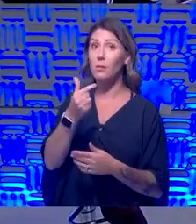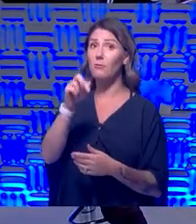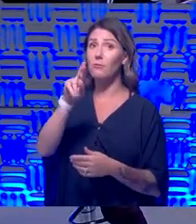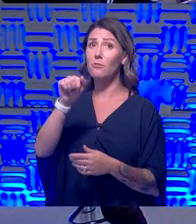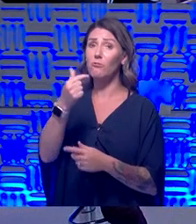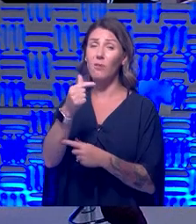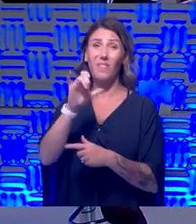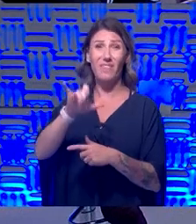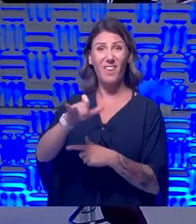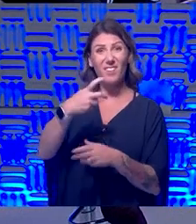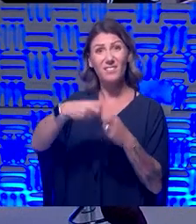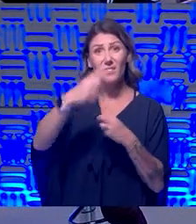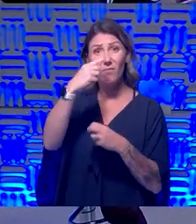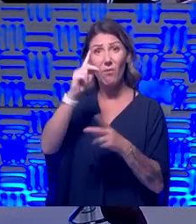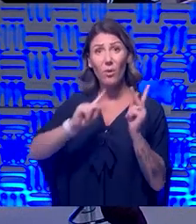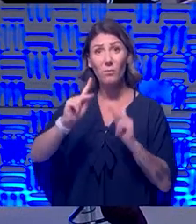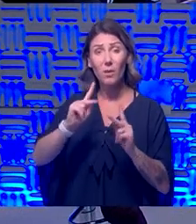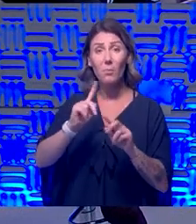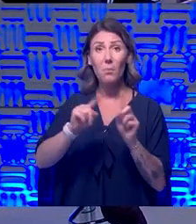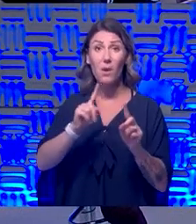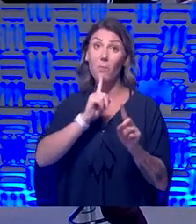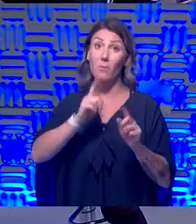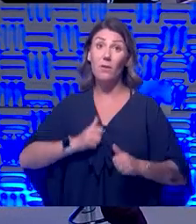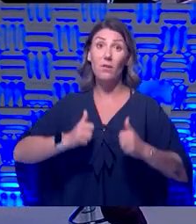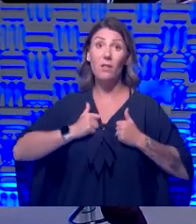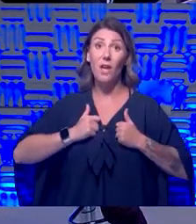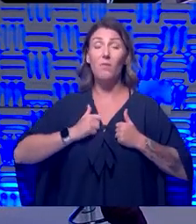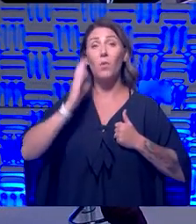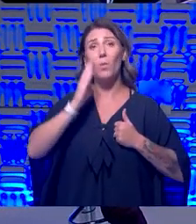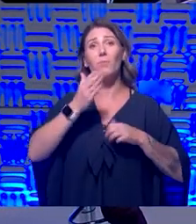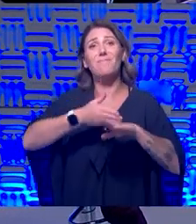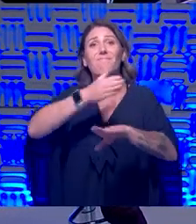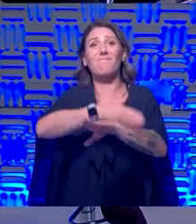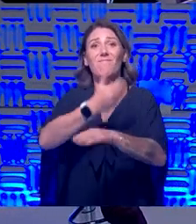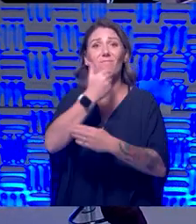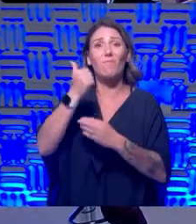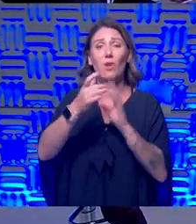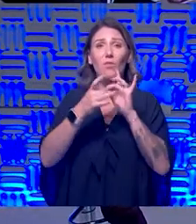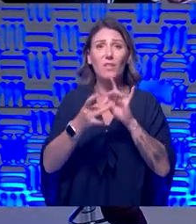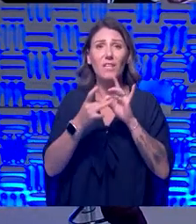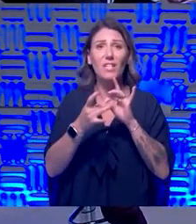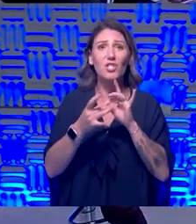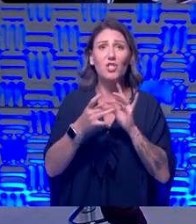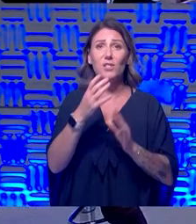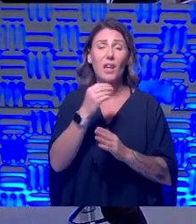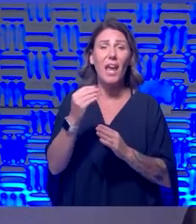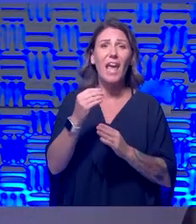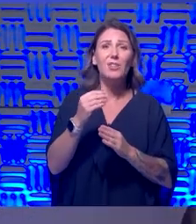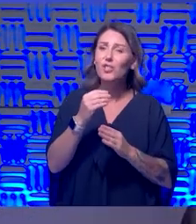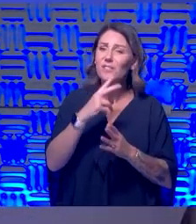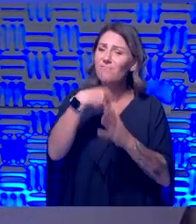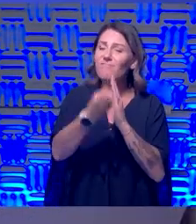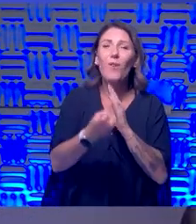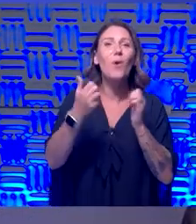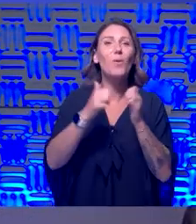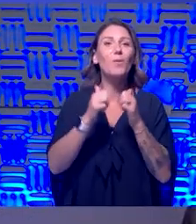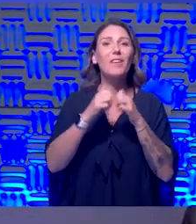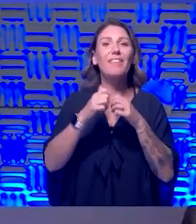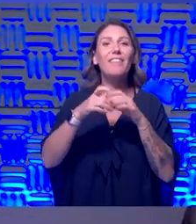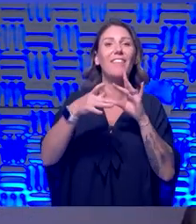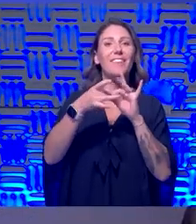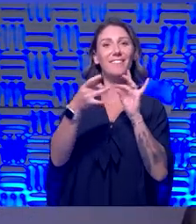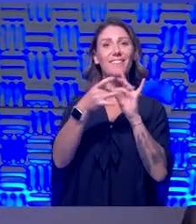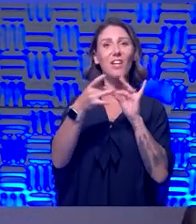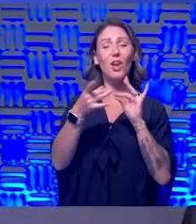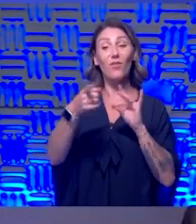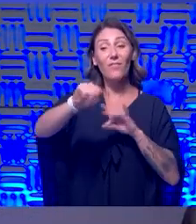folks. But the reality is, if we do that, we'll end up with a better relationship. And I love that thing about getting into the narrative of what they do remember. Right. And the piece of that, too,